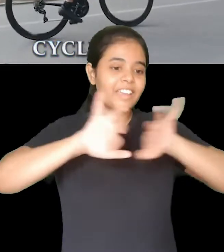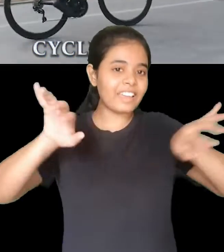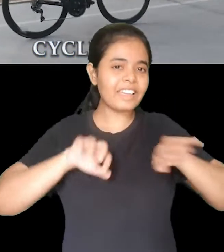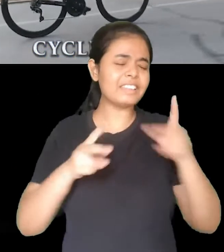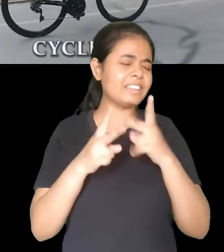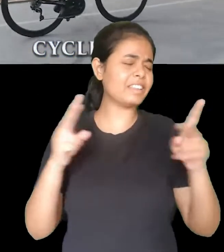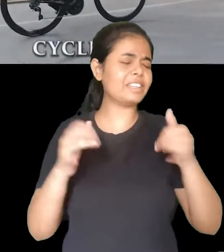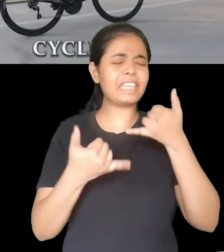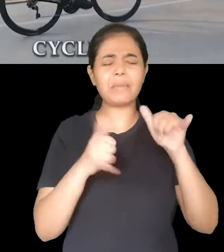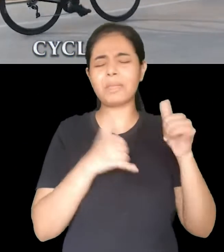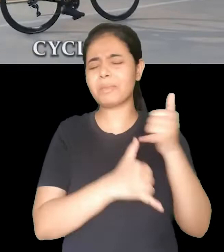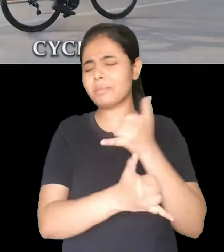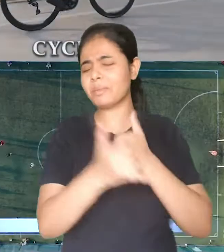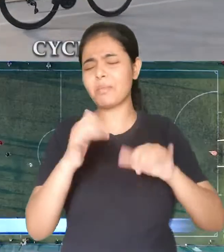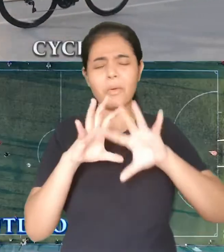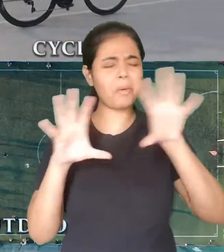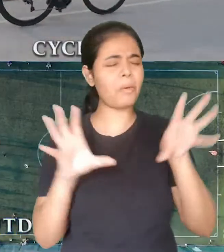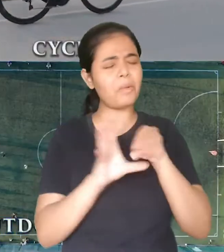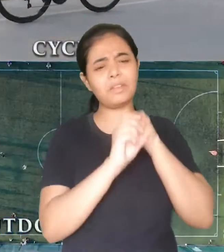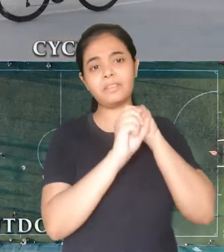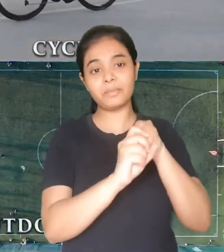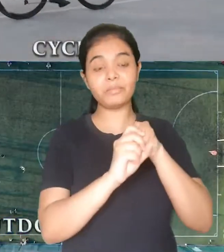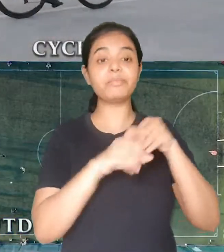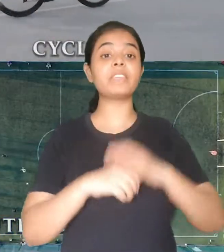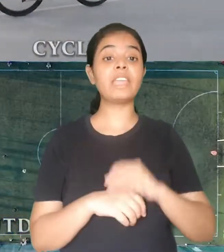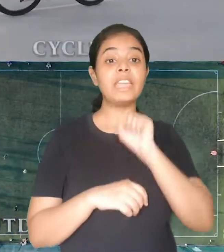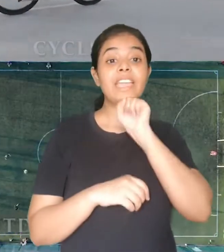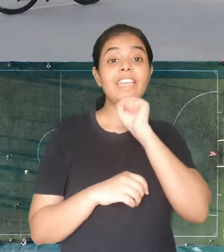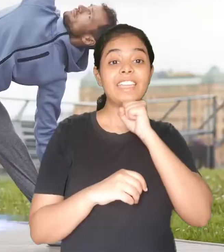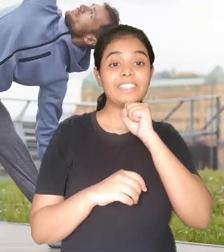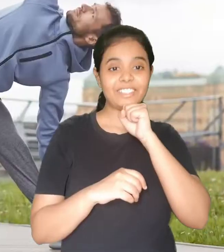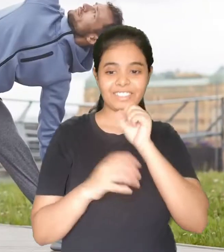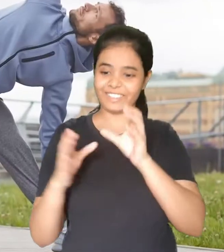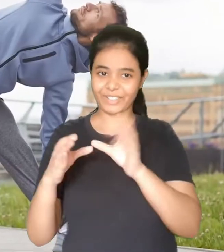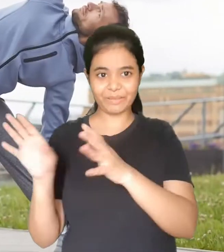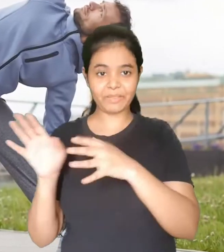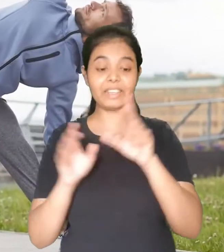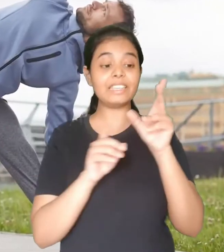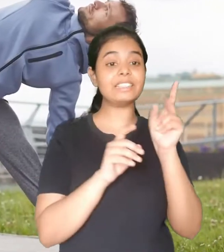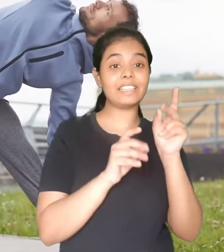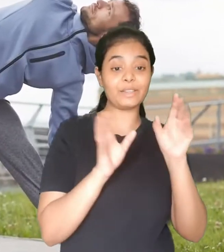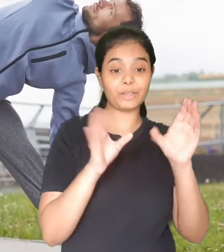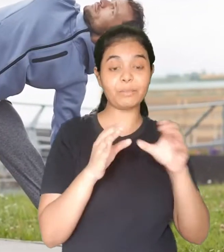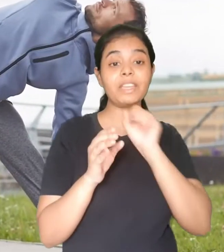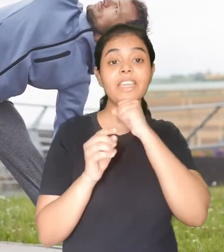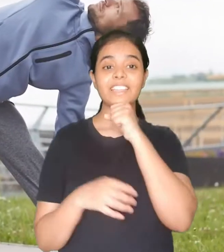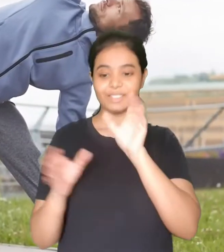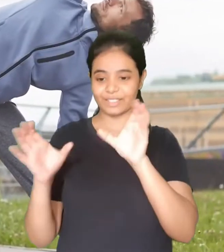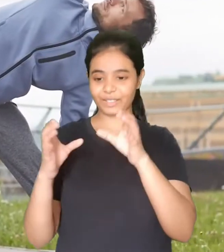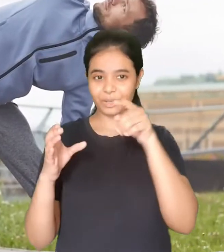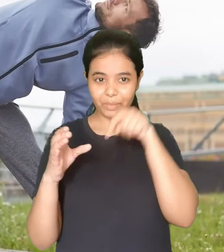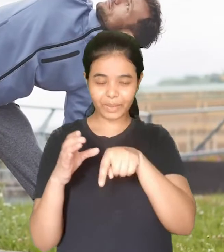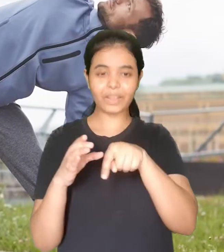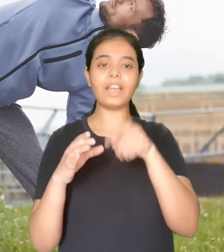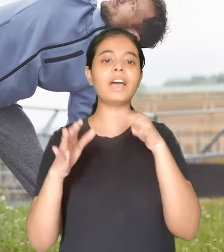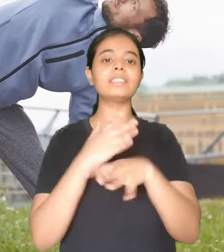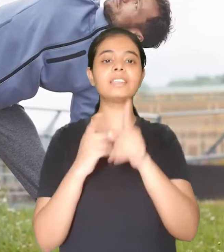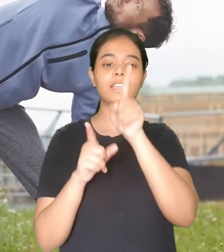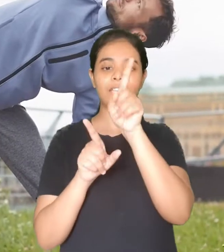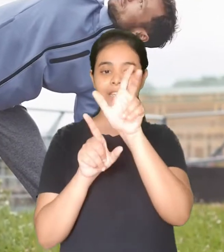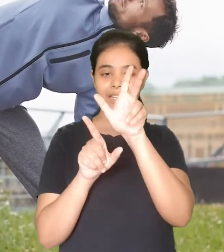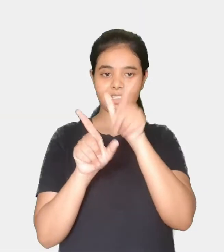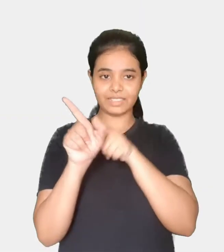cycling, swimming and playing other outdoor sports. For adults aged between 18 to